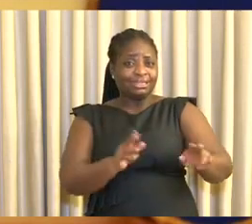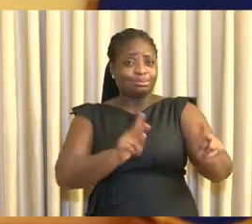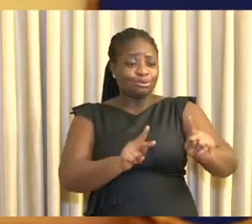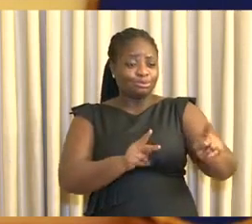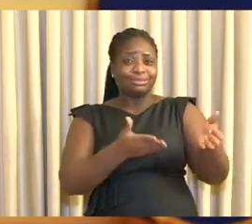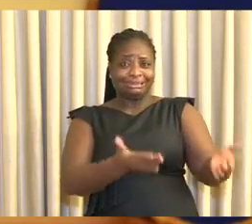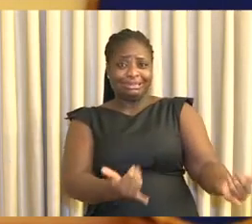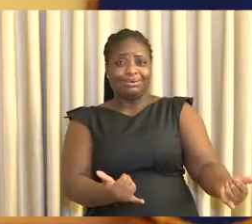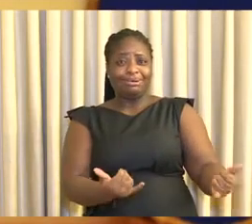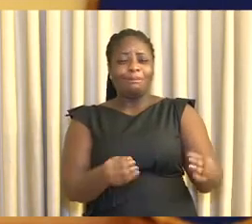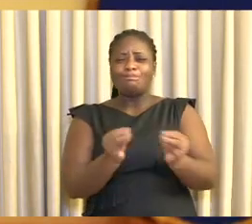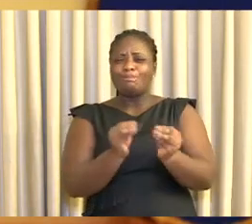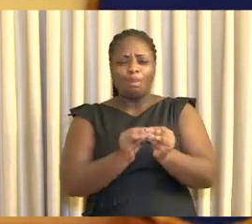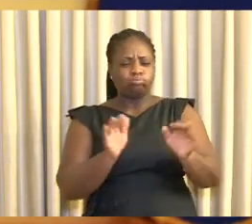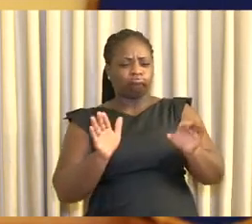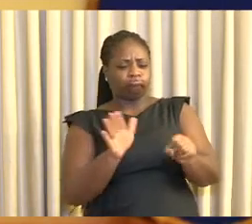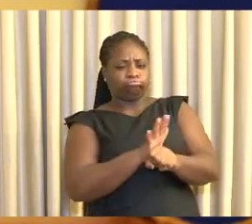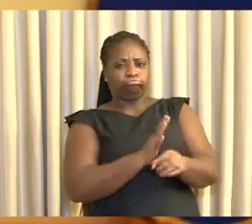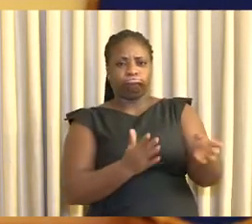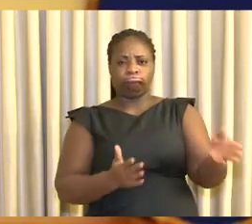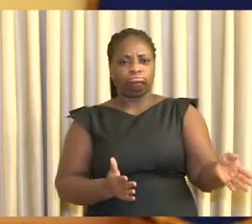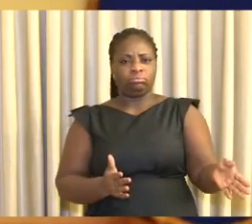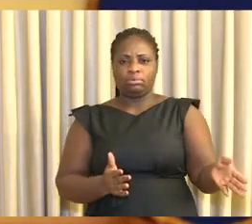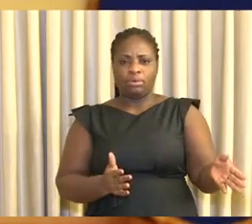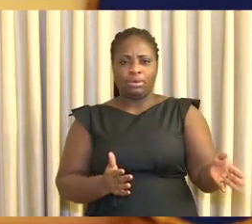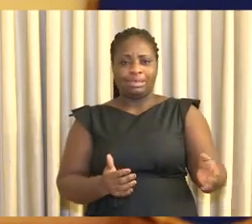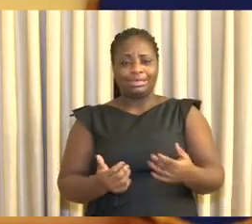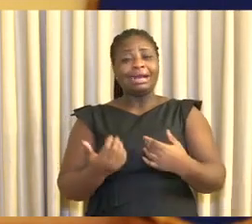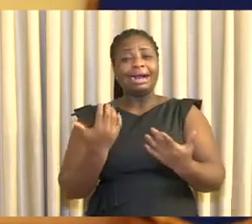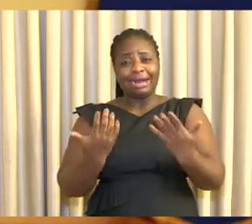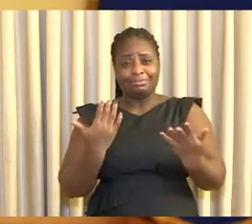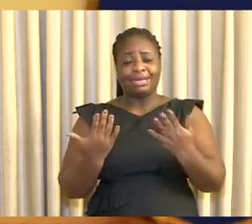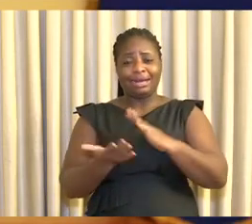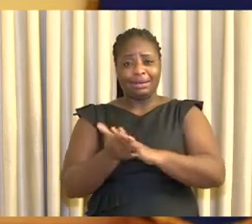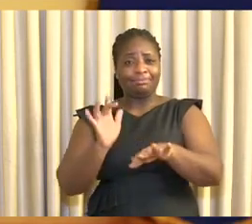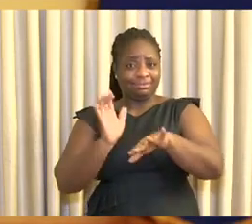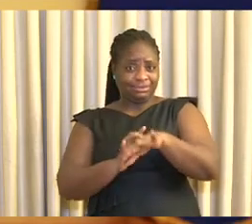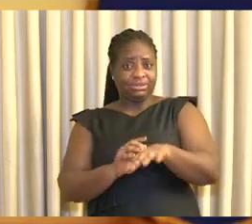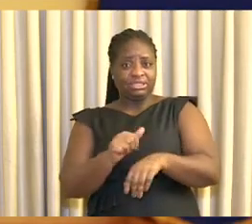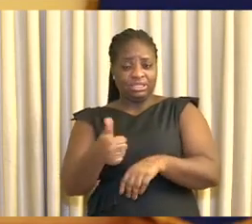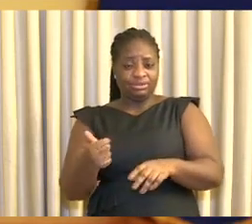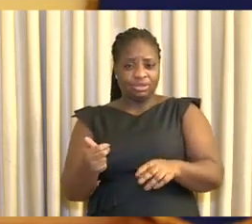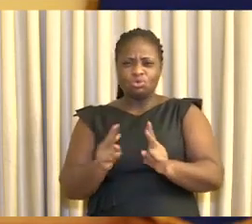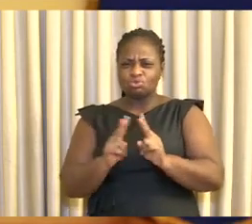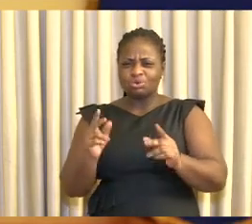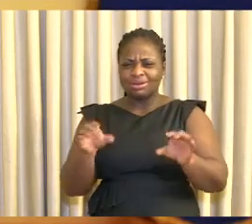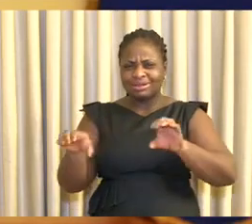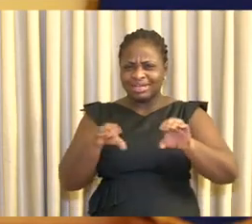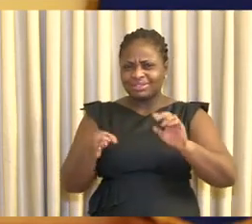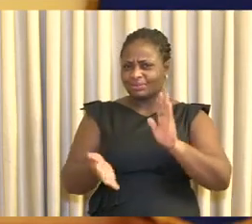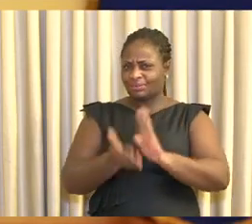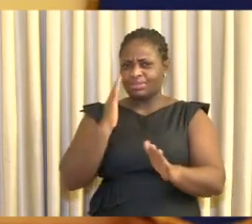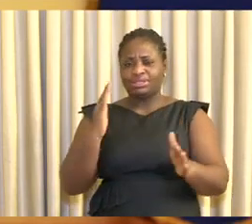full and will in themselves soon pose a public health hazard, so let us act quickly on this.